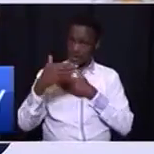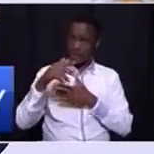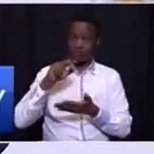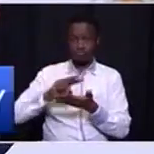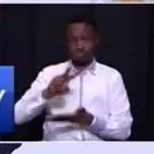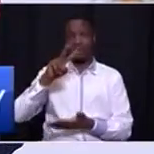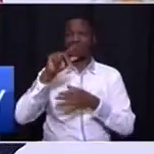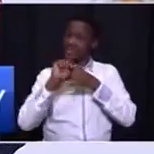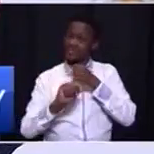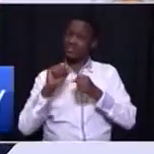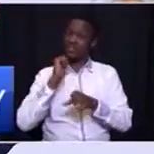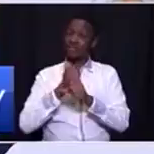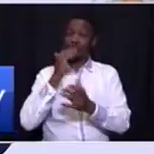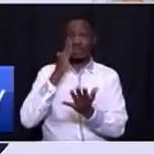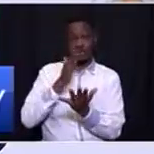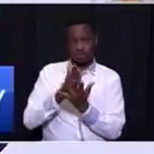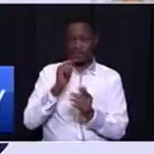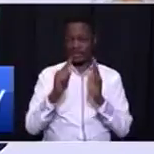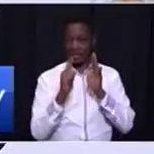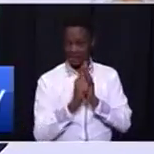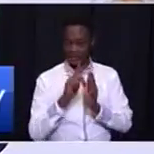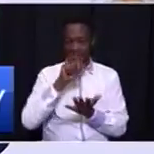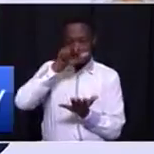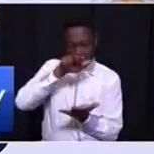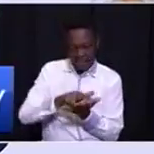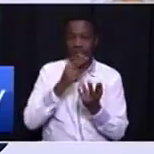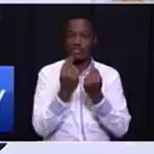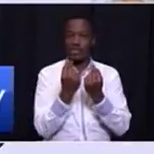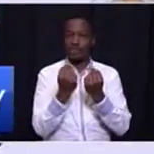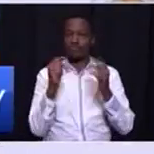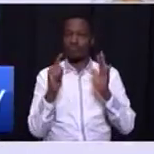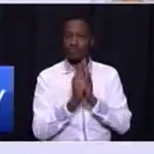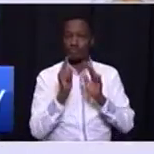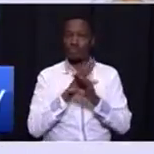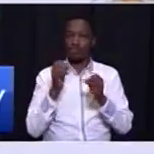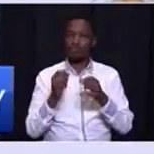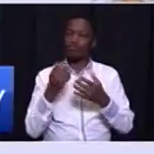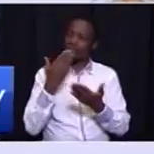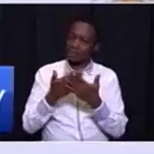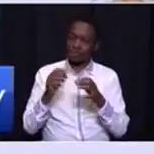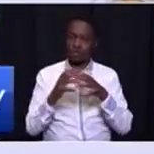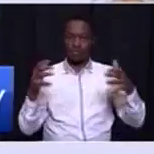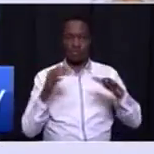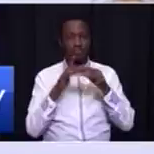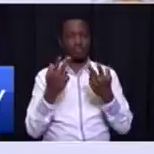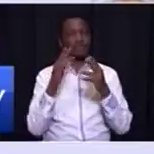to ensure this legislature passes a new law to enable the growth of township businesses.